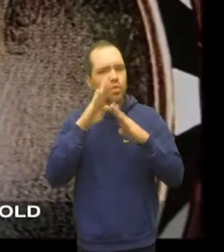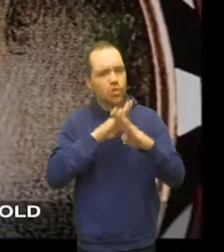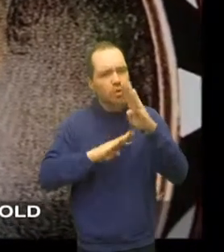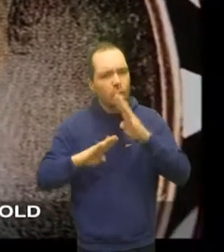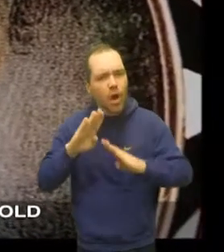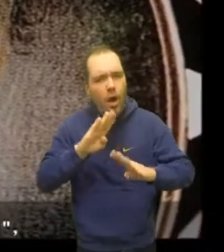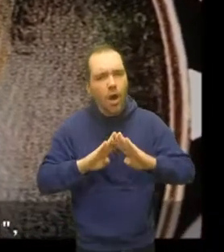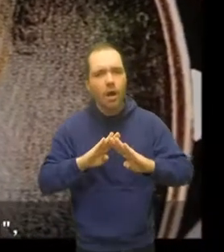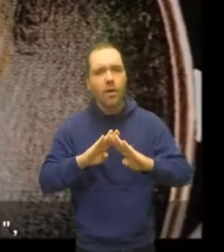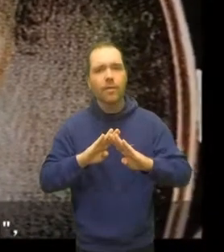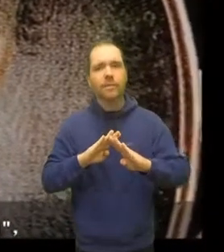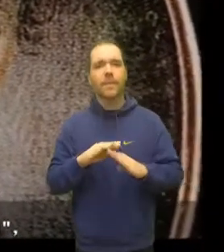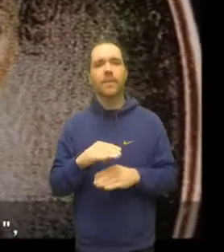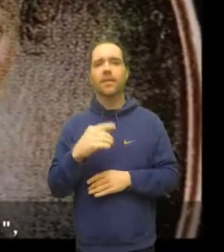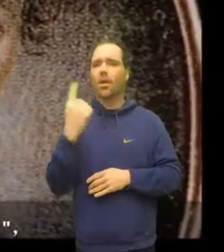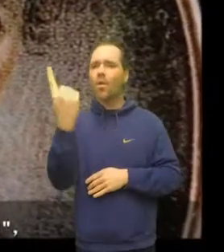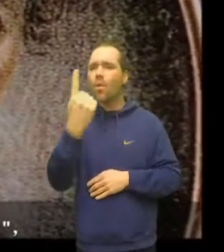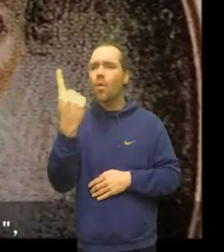up.